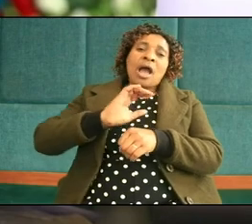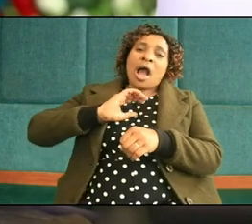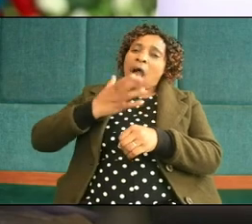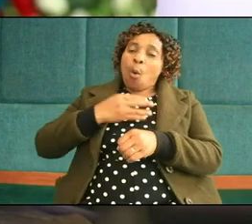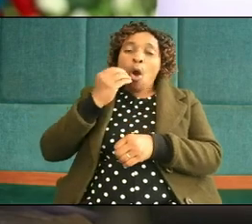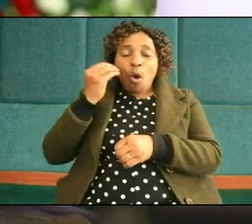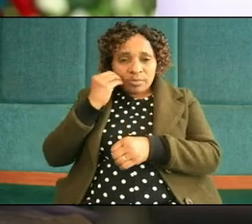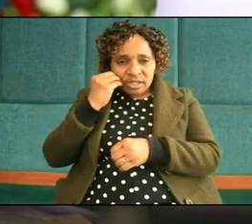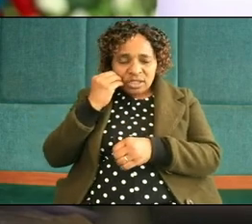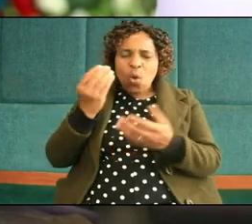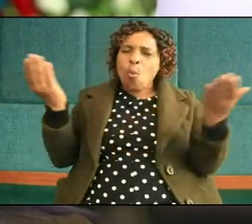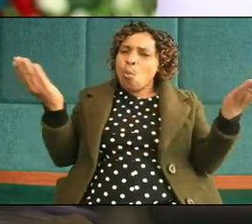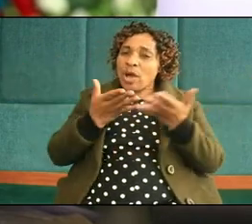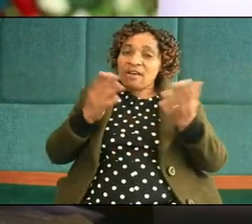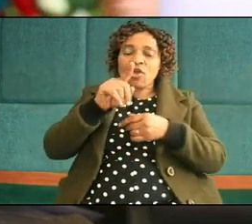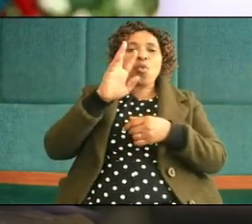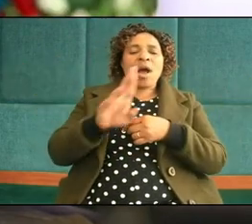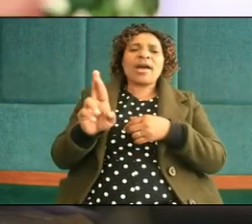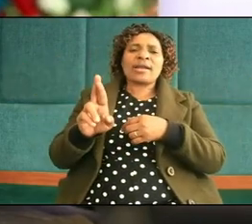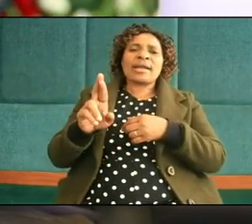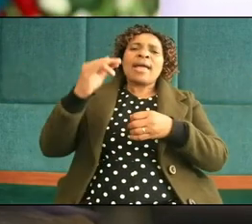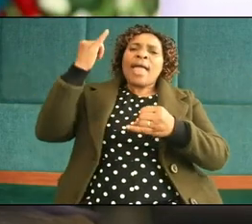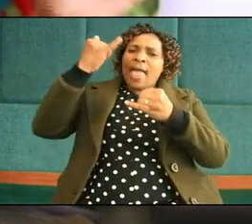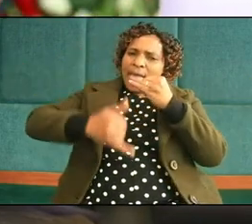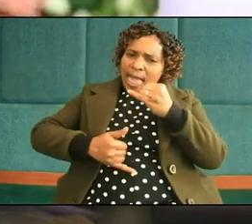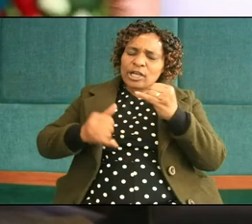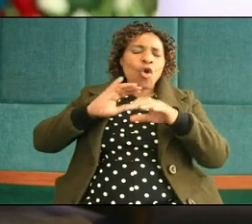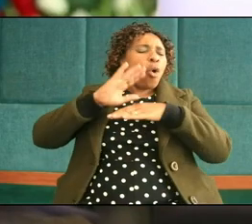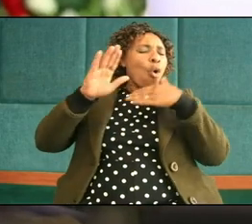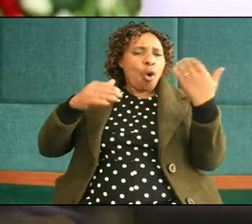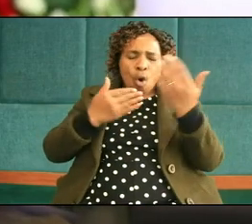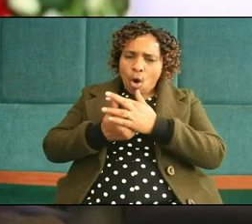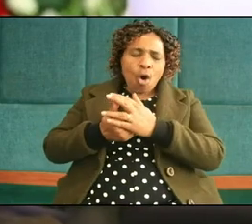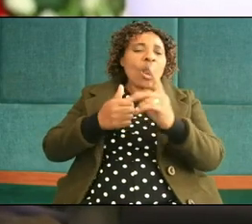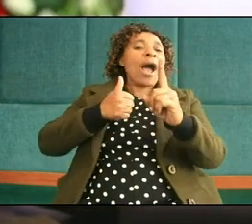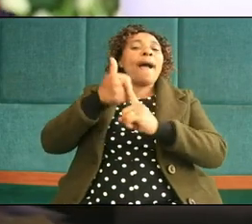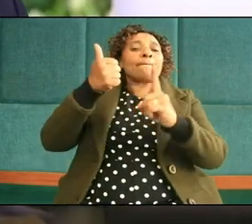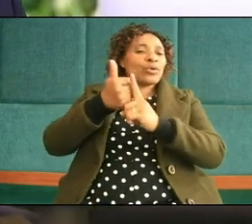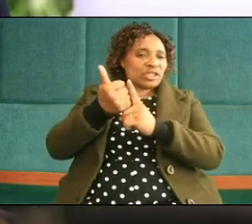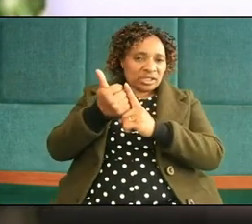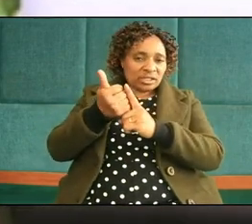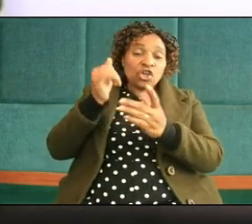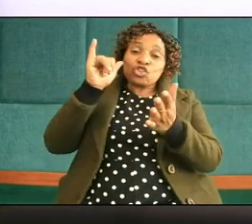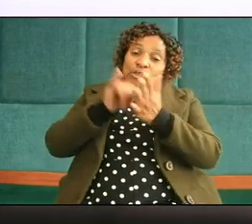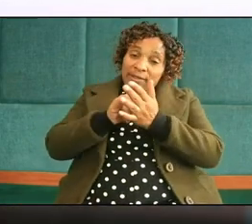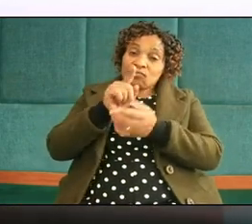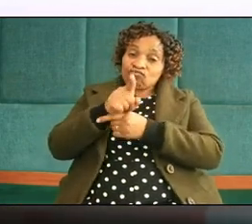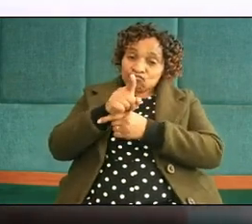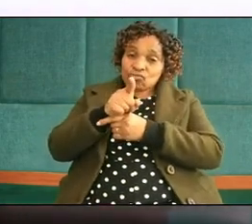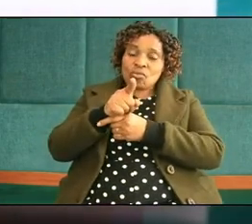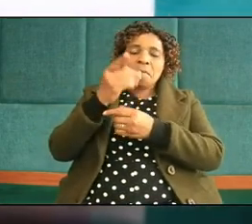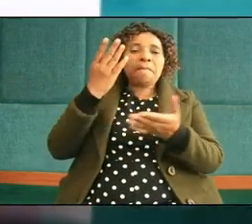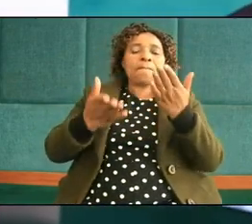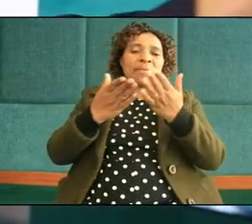your homes wherever you are end all kind of abuse so that you